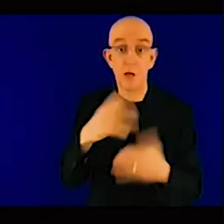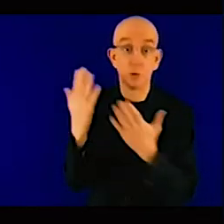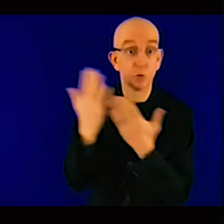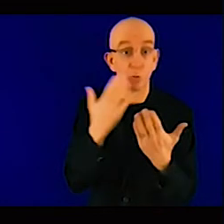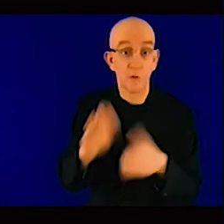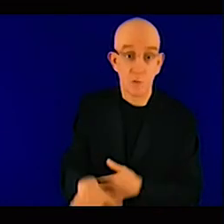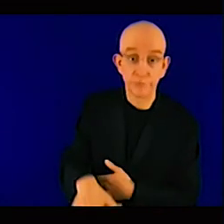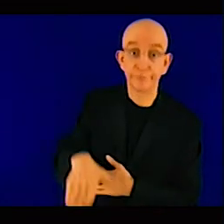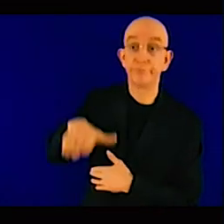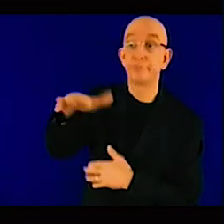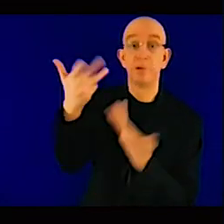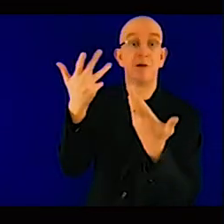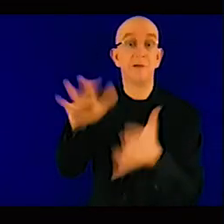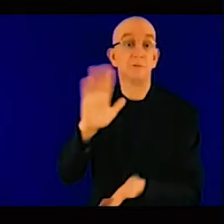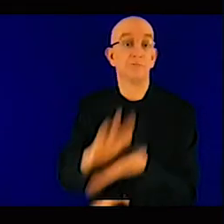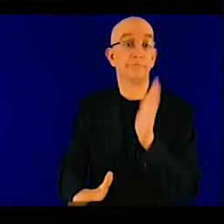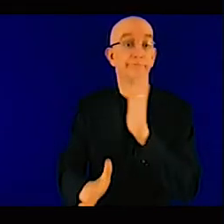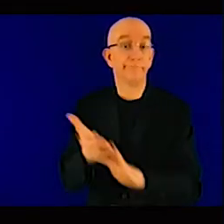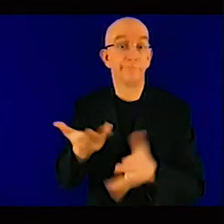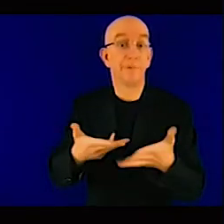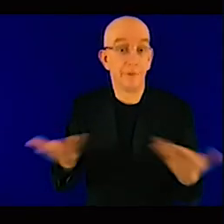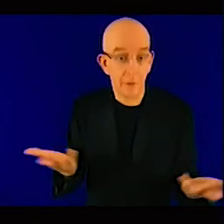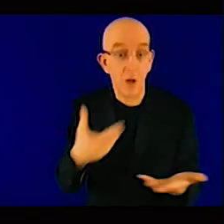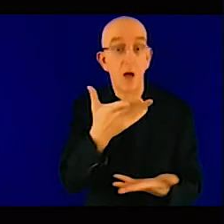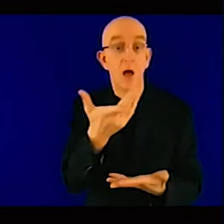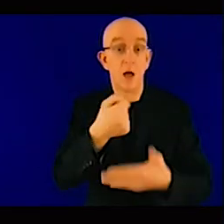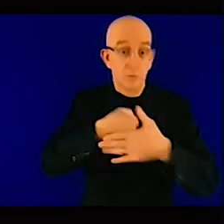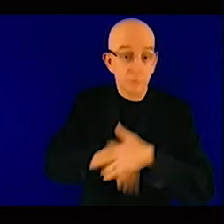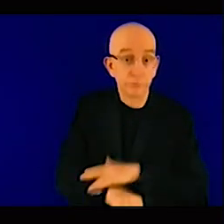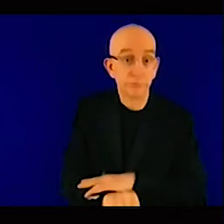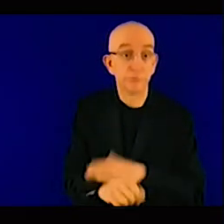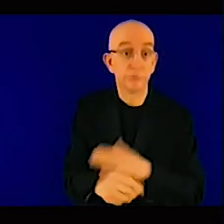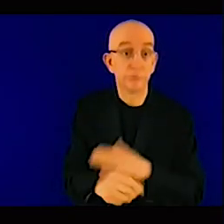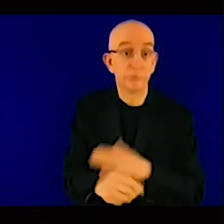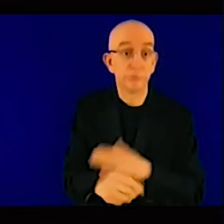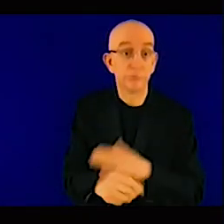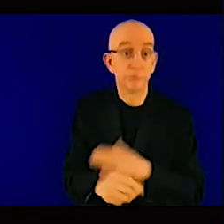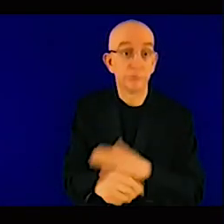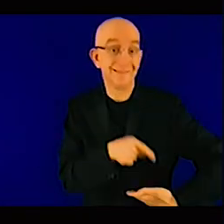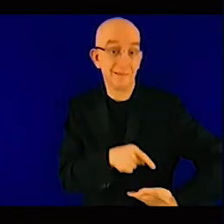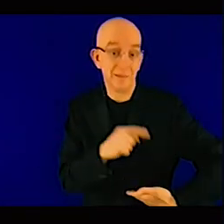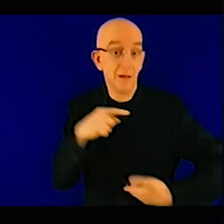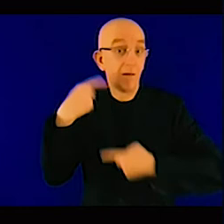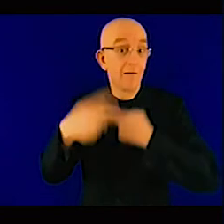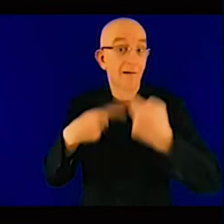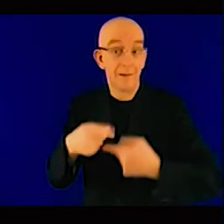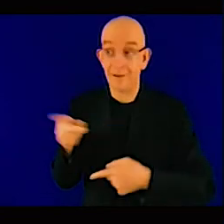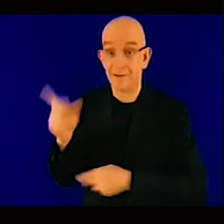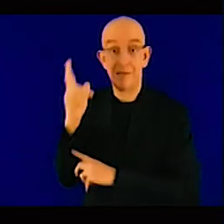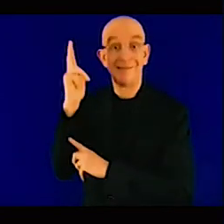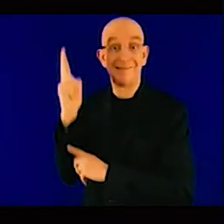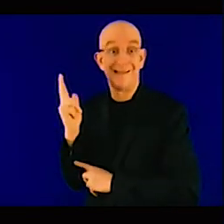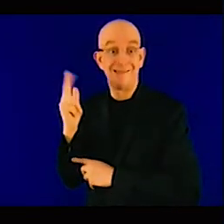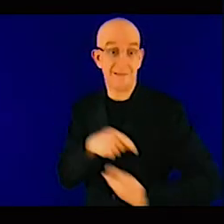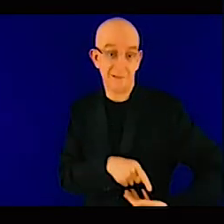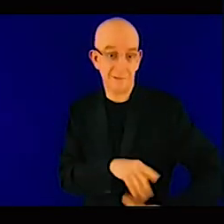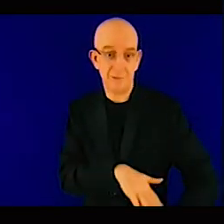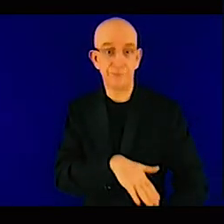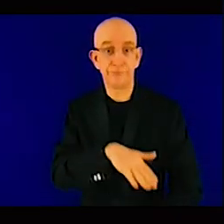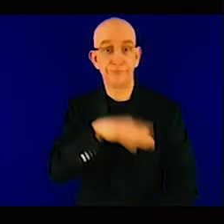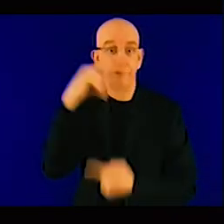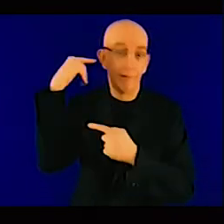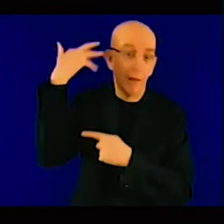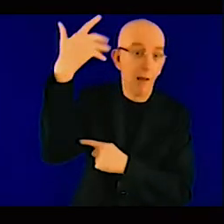by the time that project is and I'm talking COD not getting the money by the time the project is up and running generating power